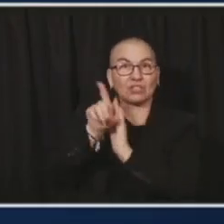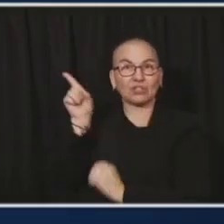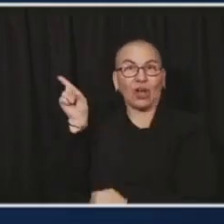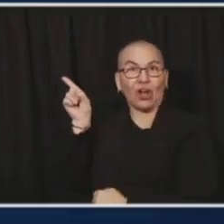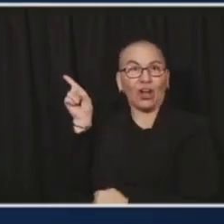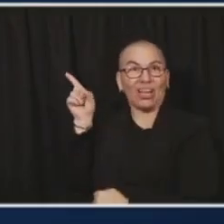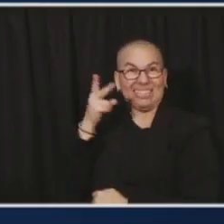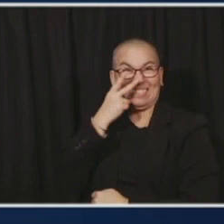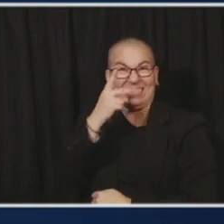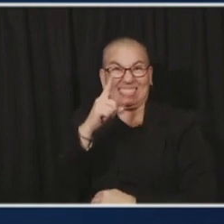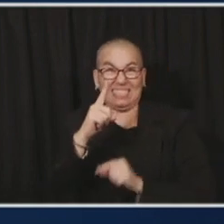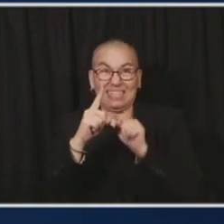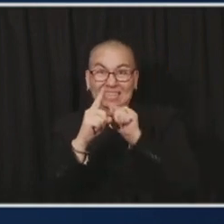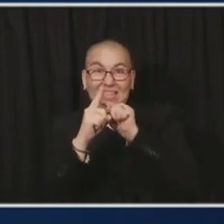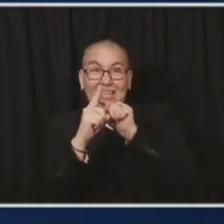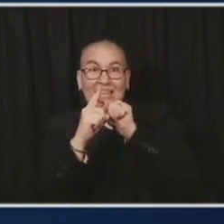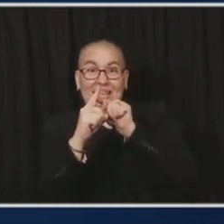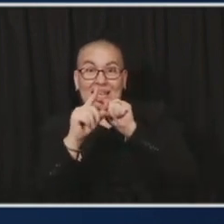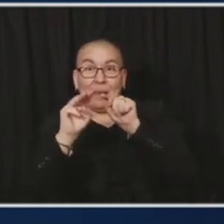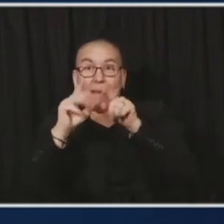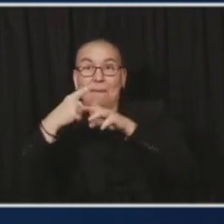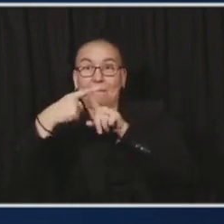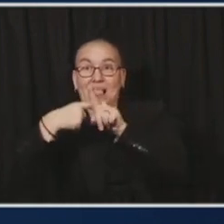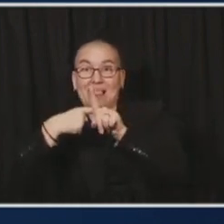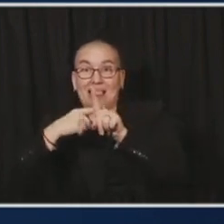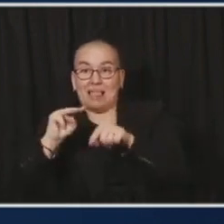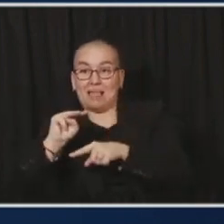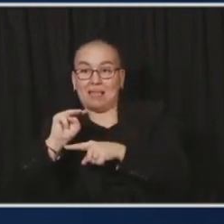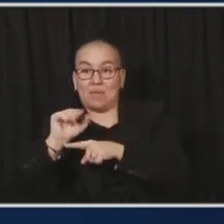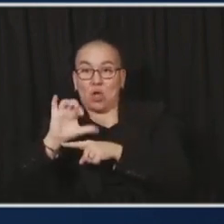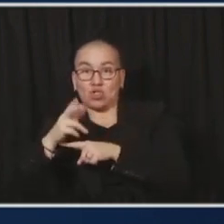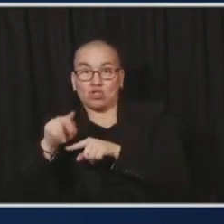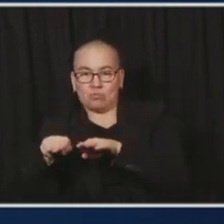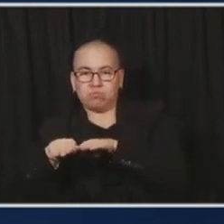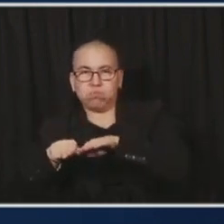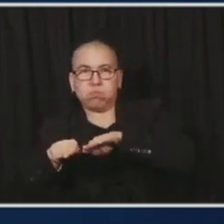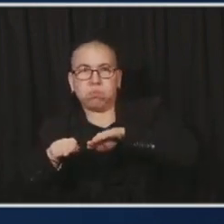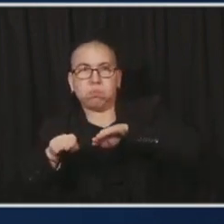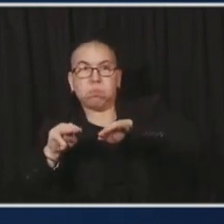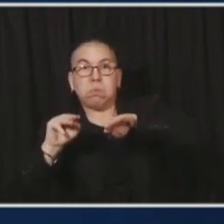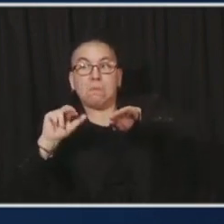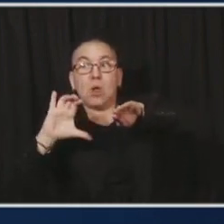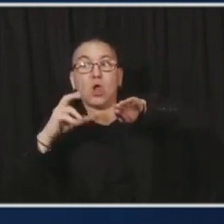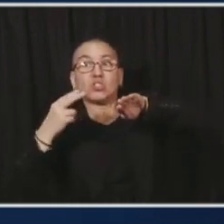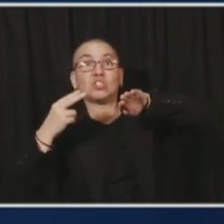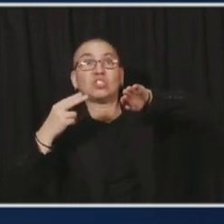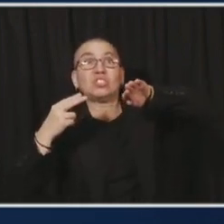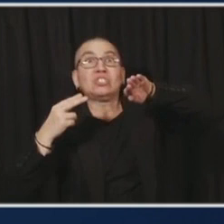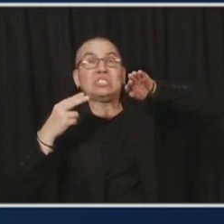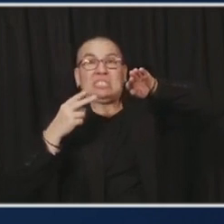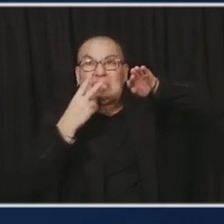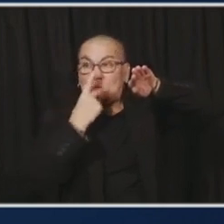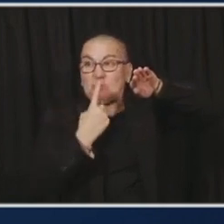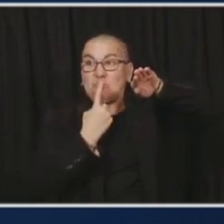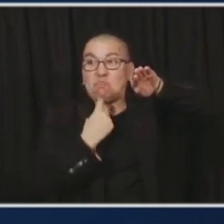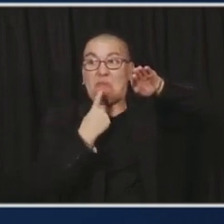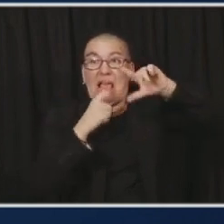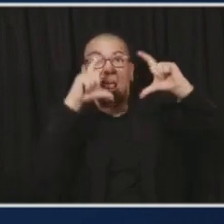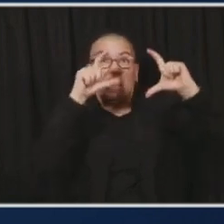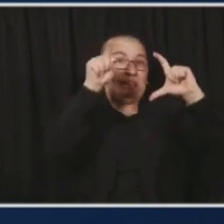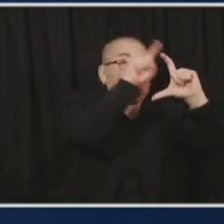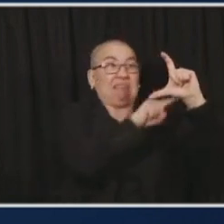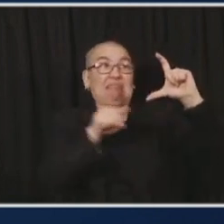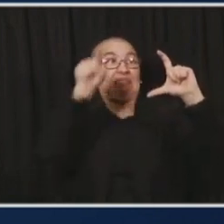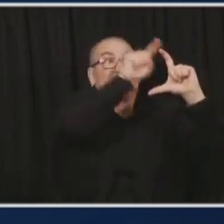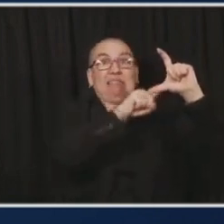first bump in May, put us into a caution or a red territory. The line before it starts going straight